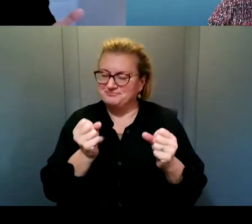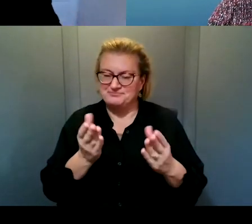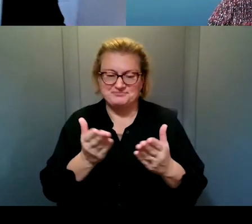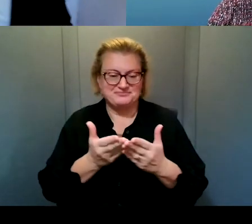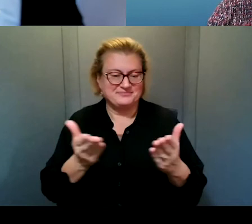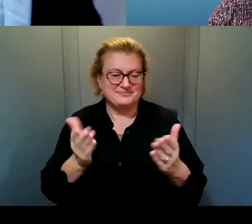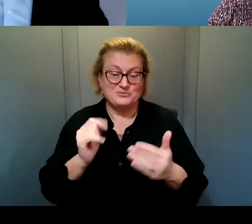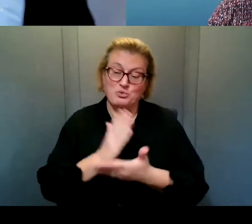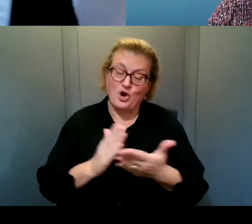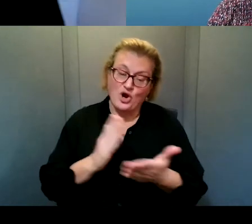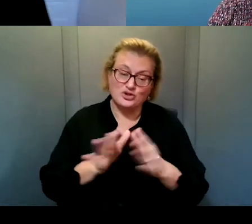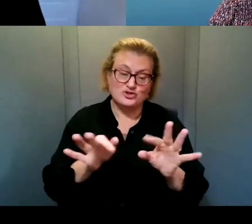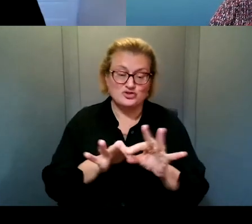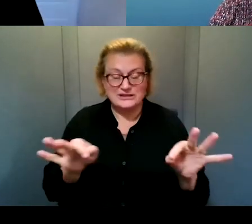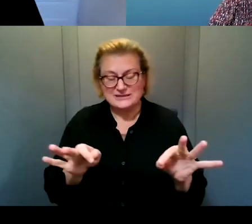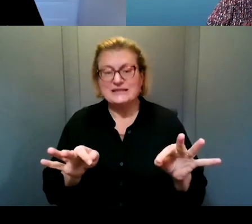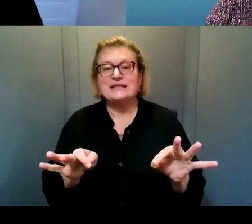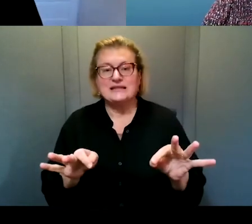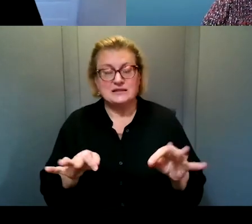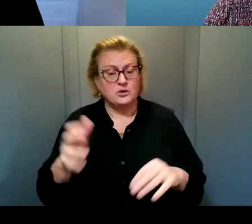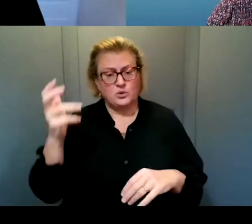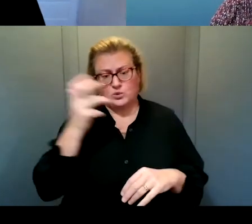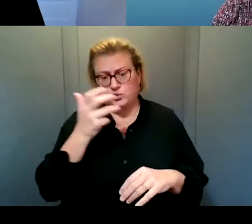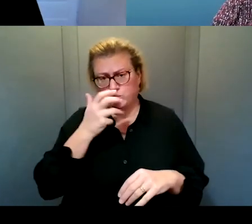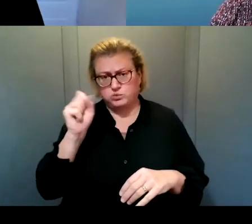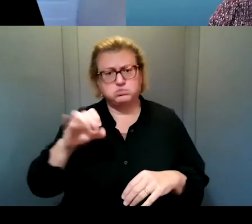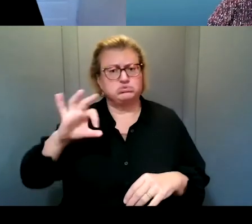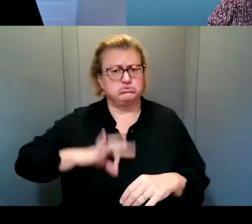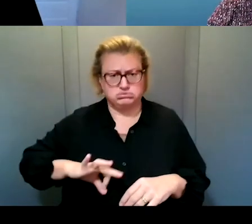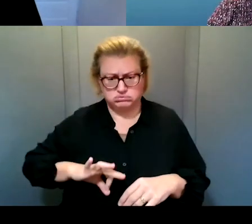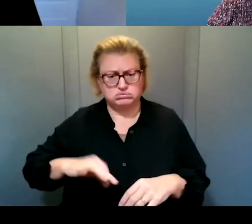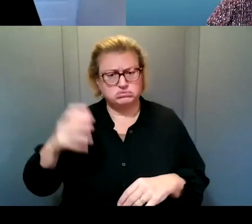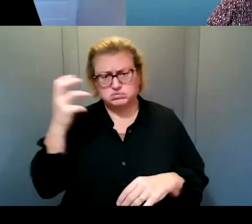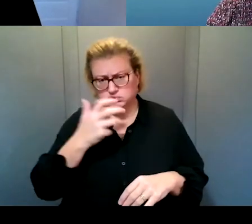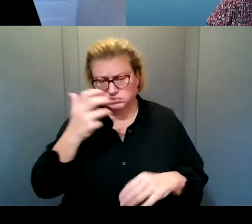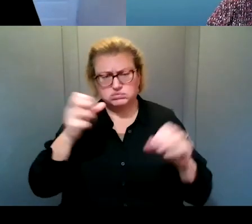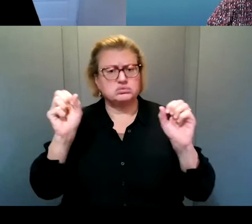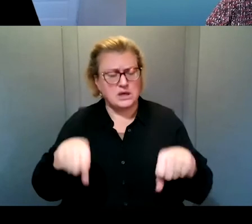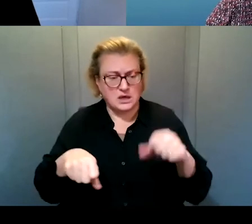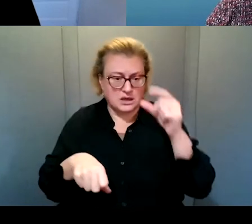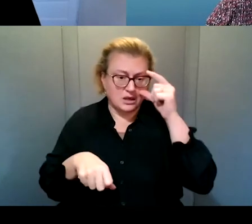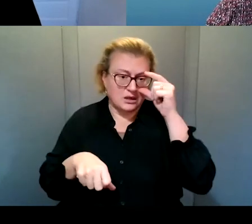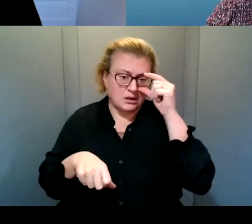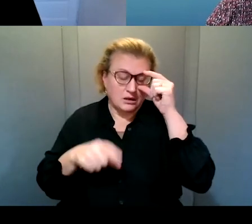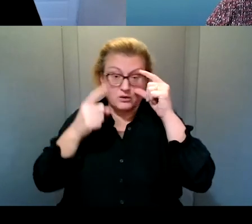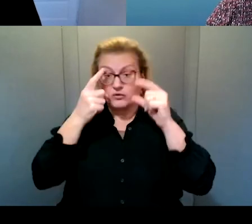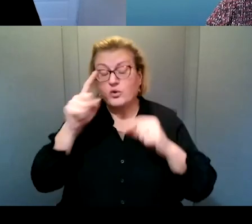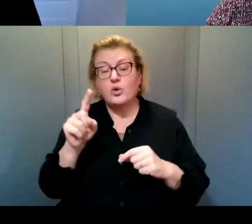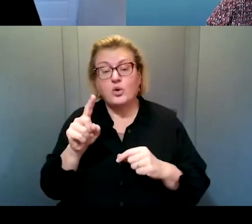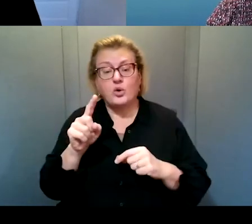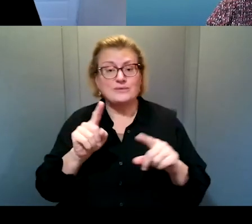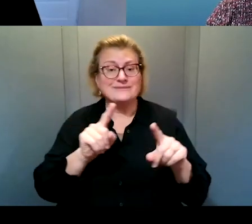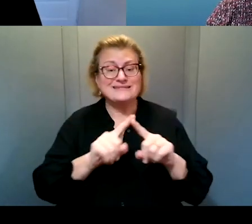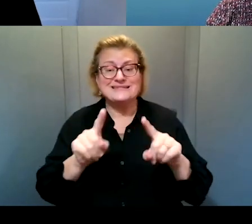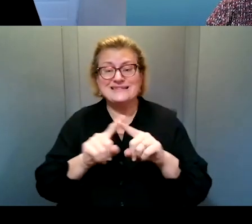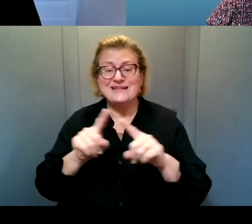partial transcripts. So I think they can be incredibly useful, right? They can be incredibly useful for different